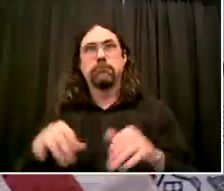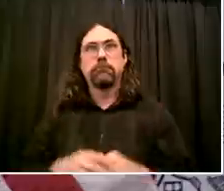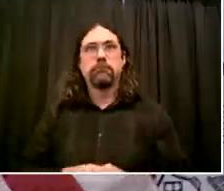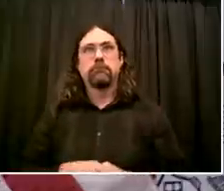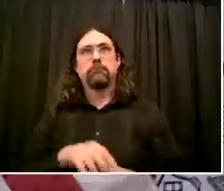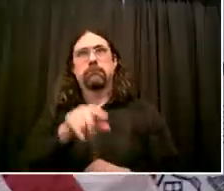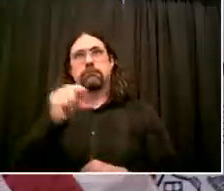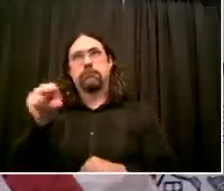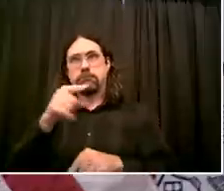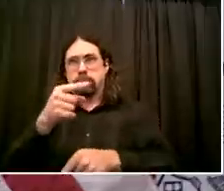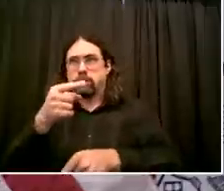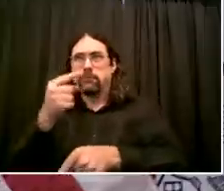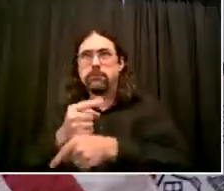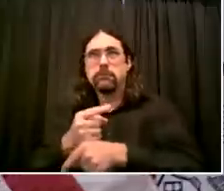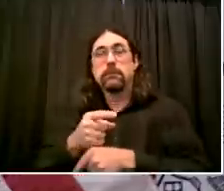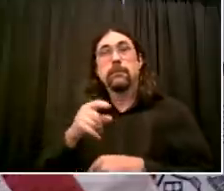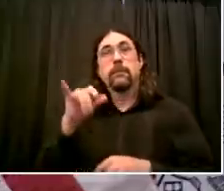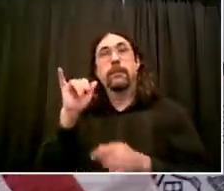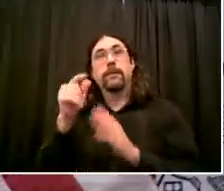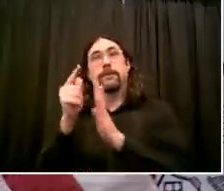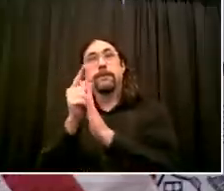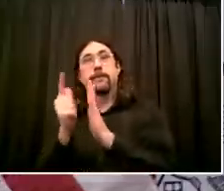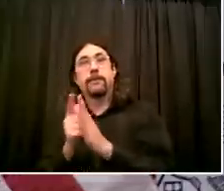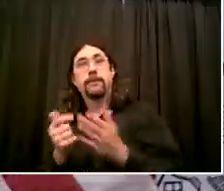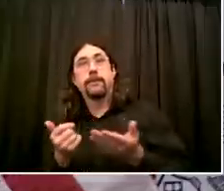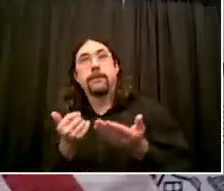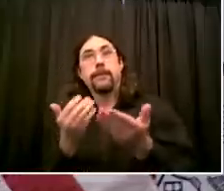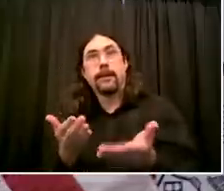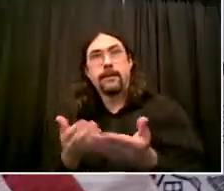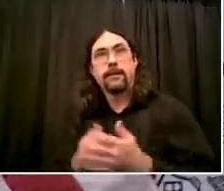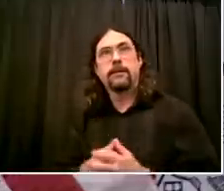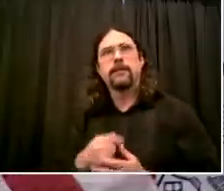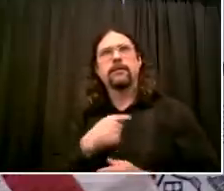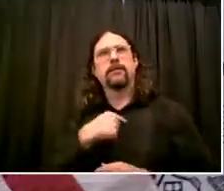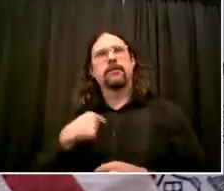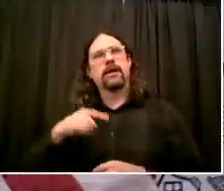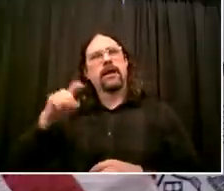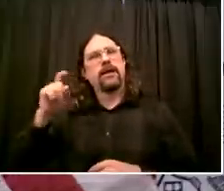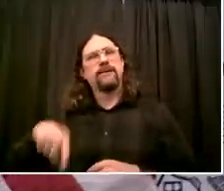and I'm convinced this legislation will do it, and I will be signing it.